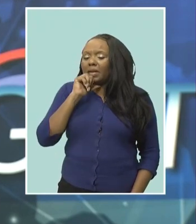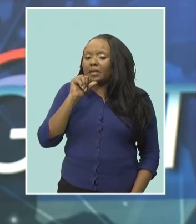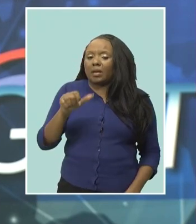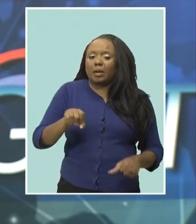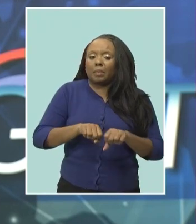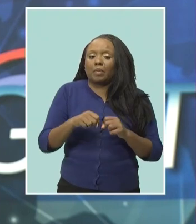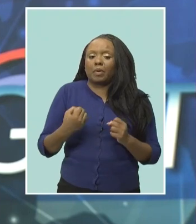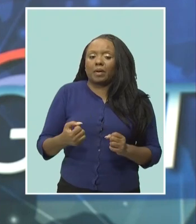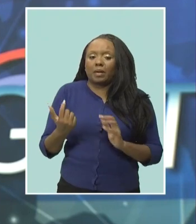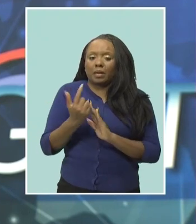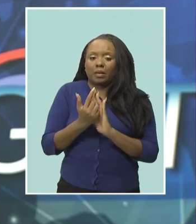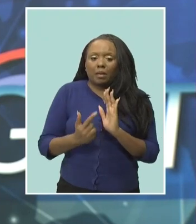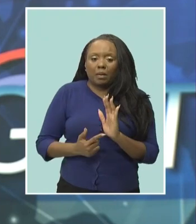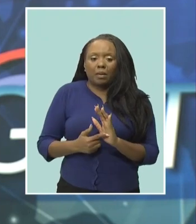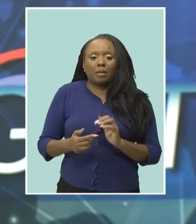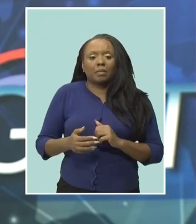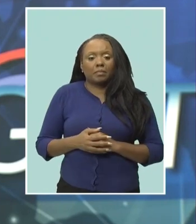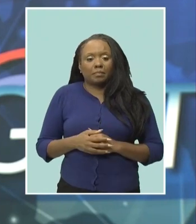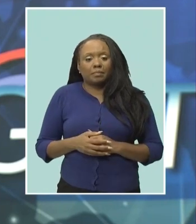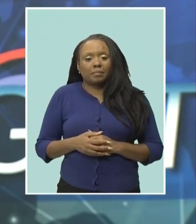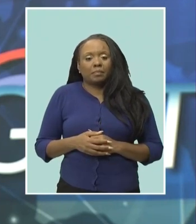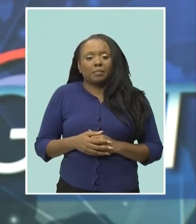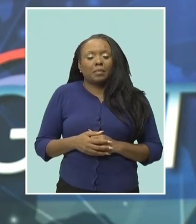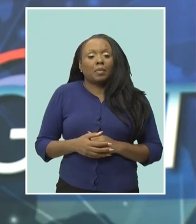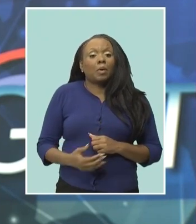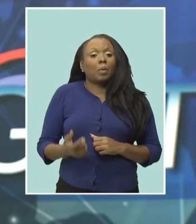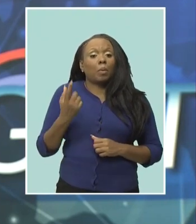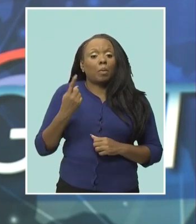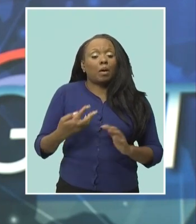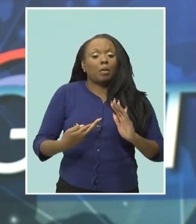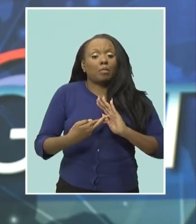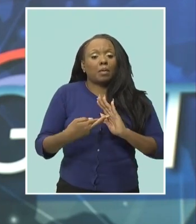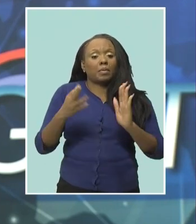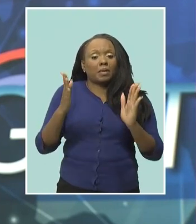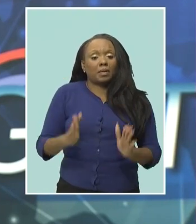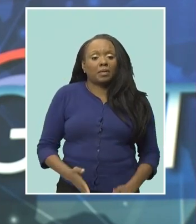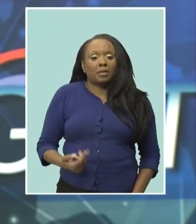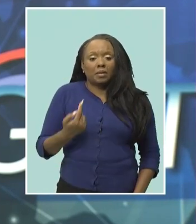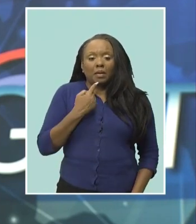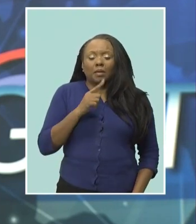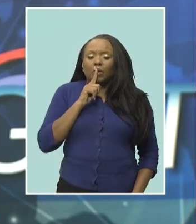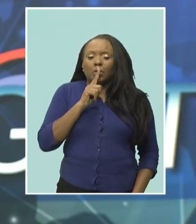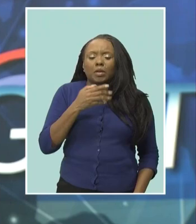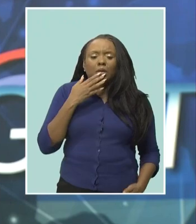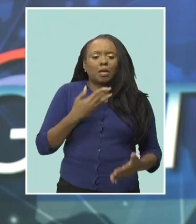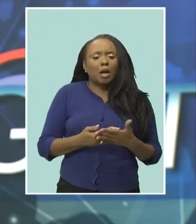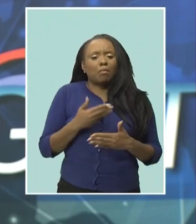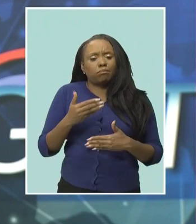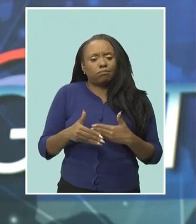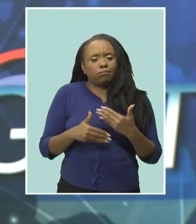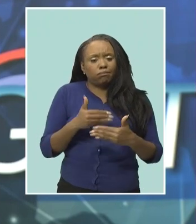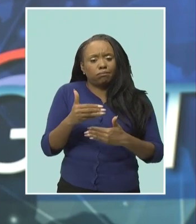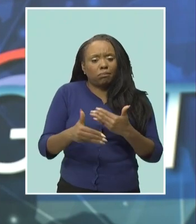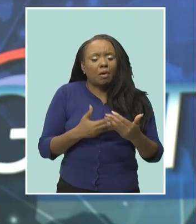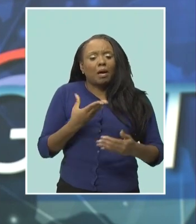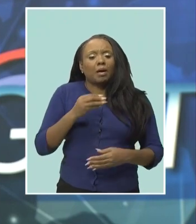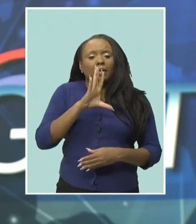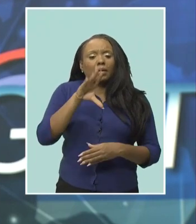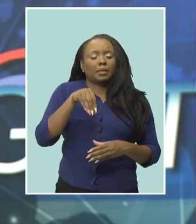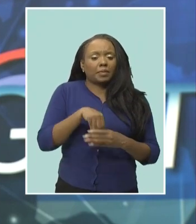campaign lead at LGBT open for business Donya Piggott said the move is a step towards progress and inclusion